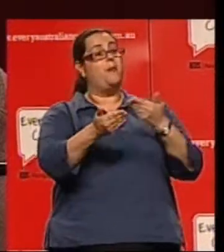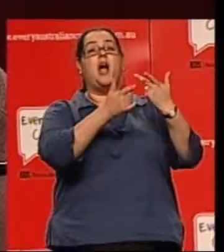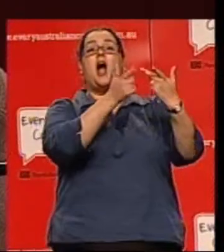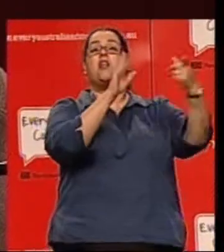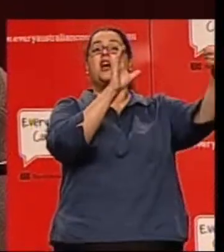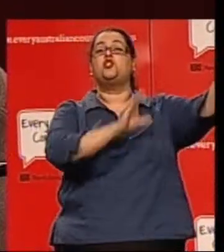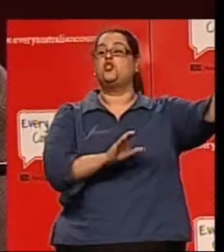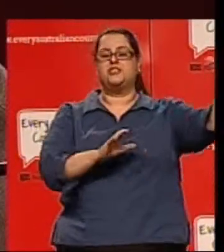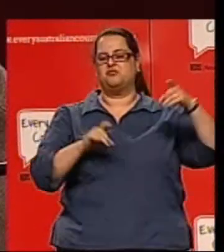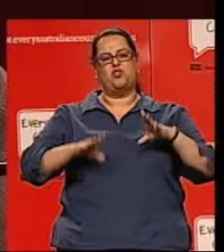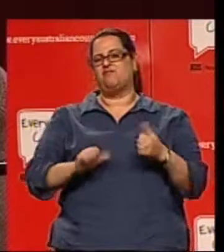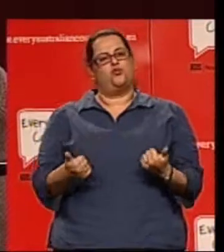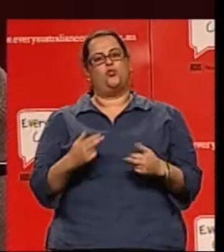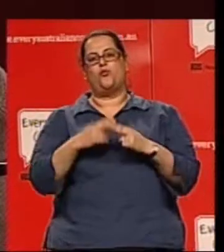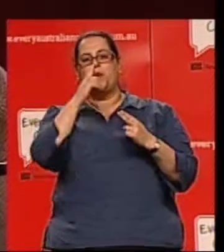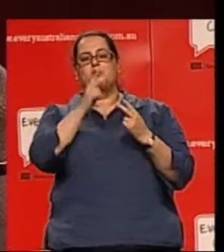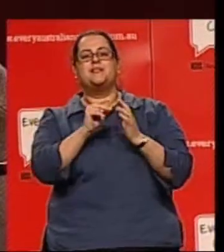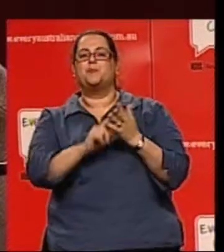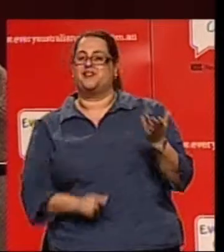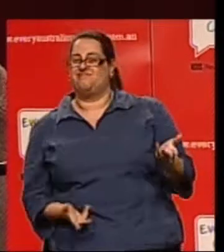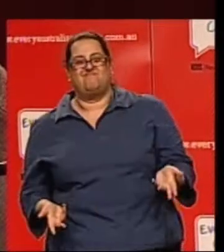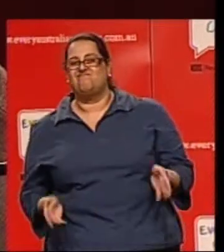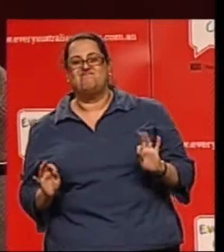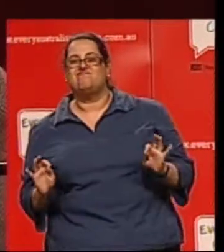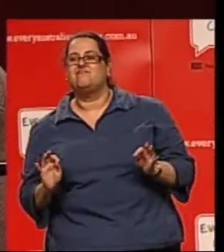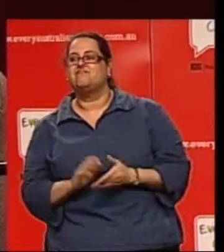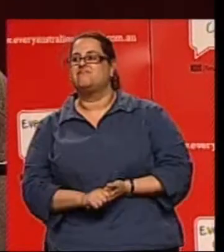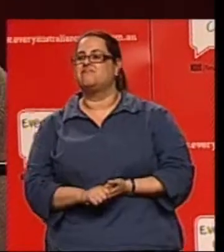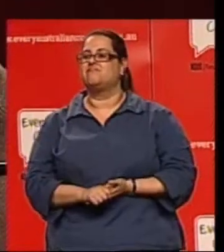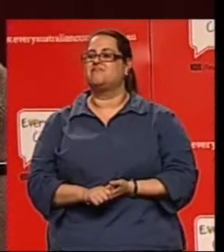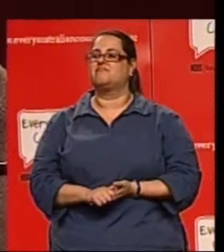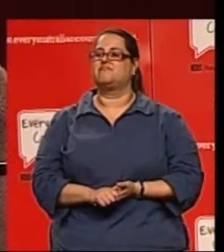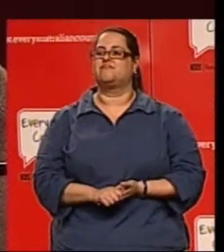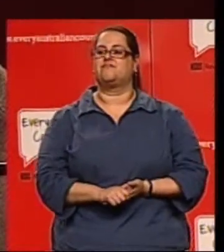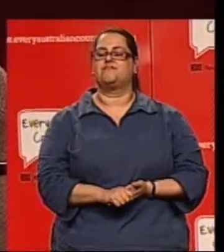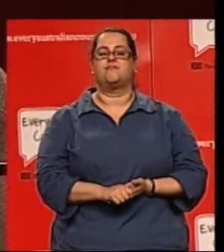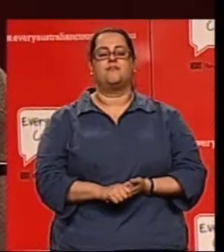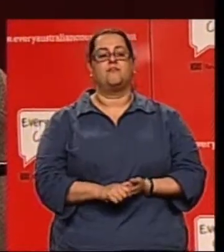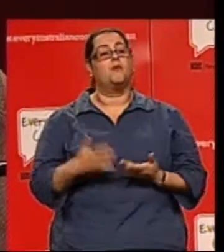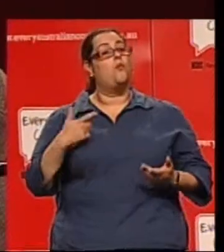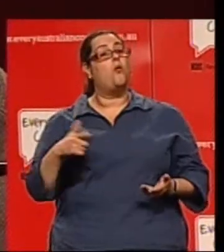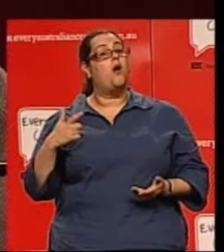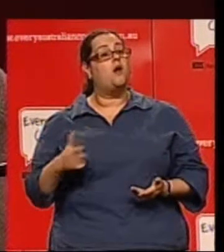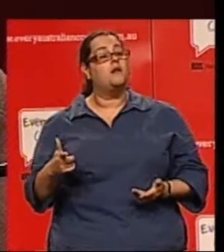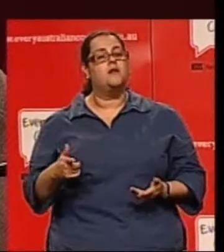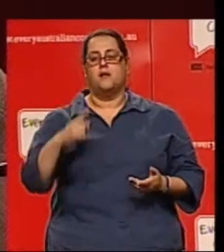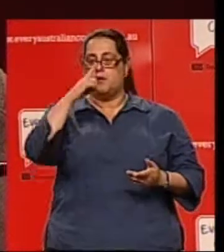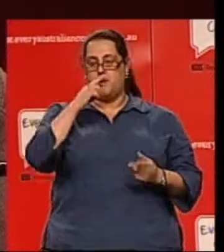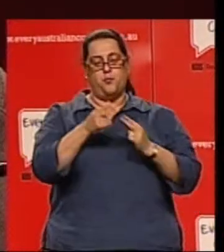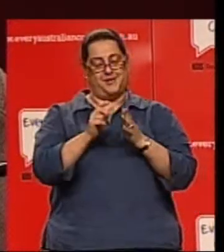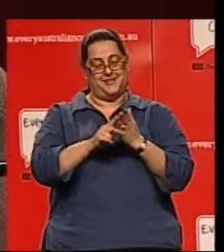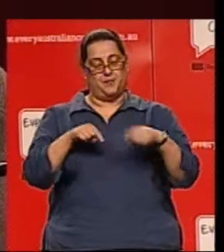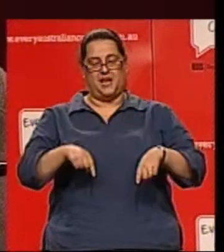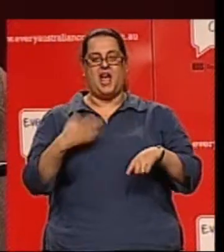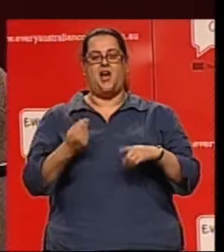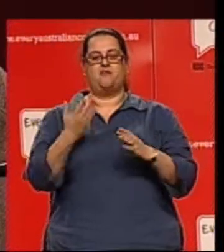Firstly, people with disabilities have much lower